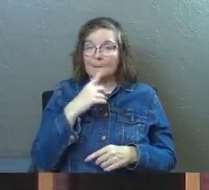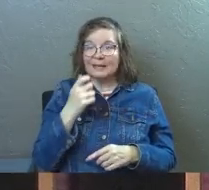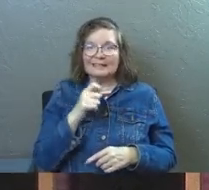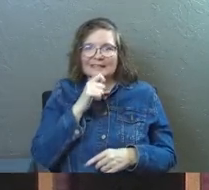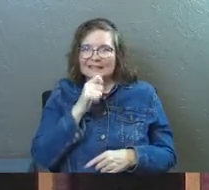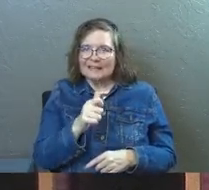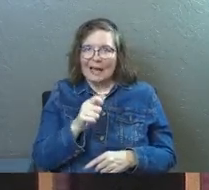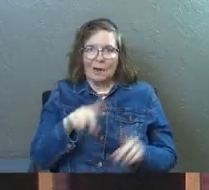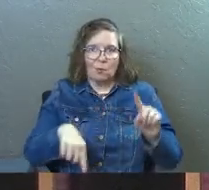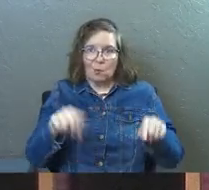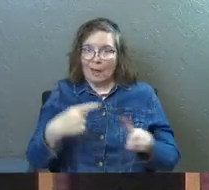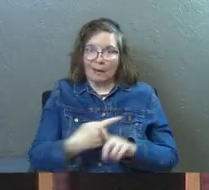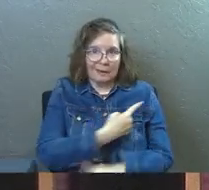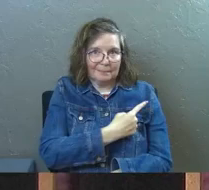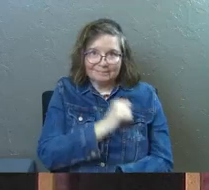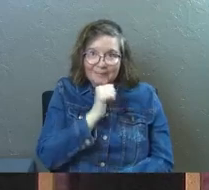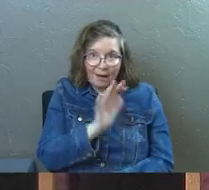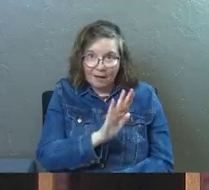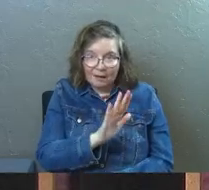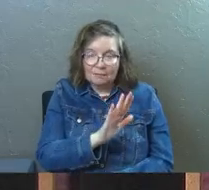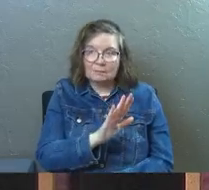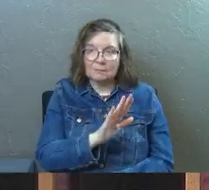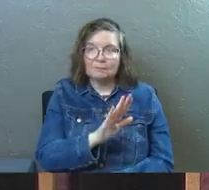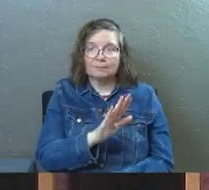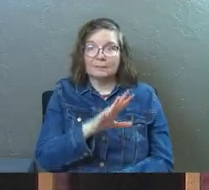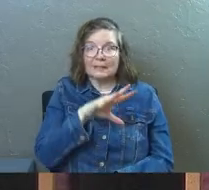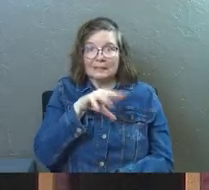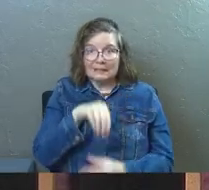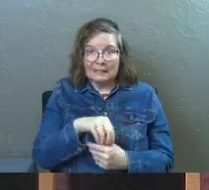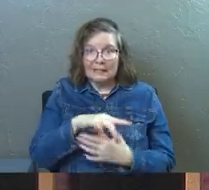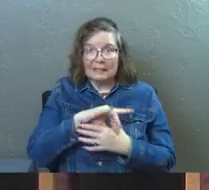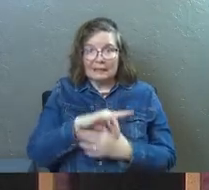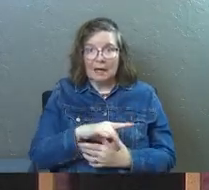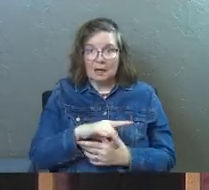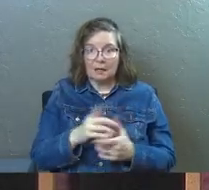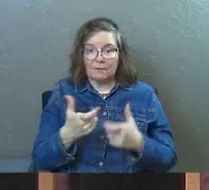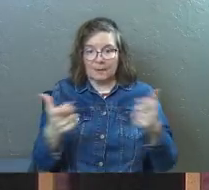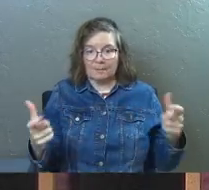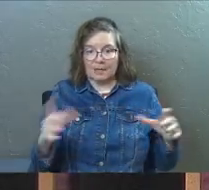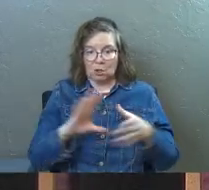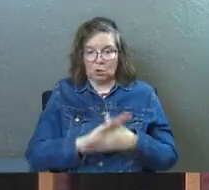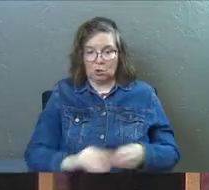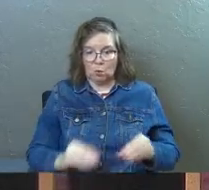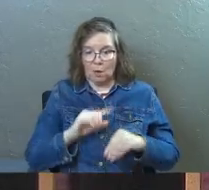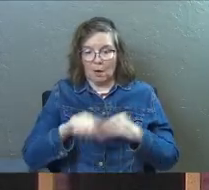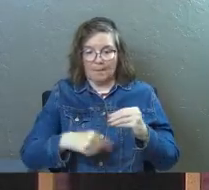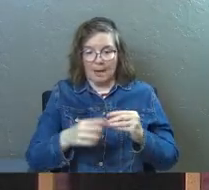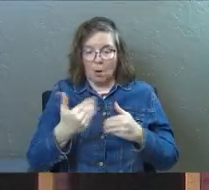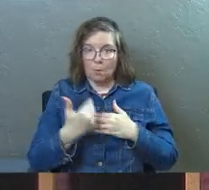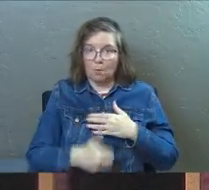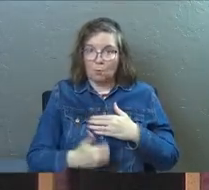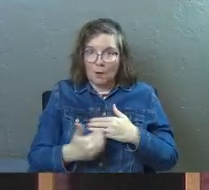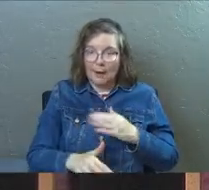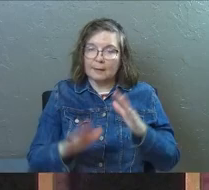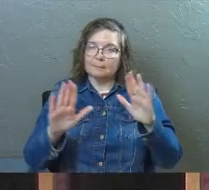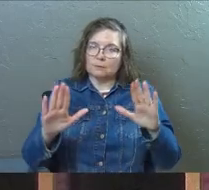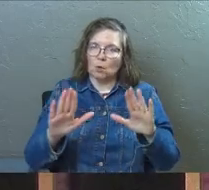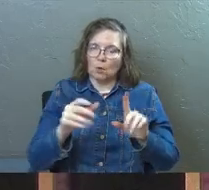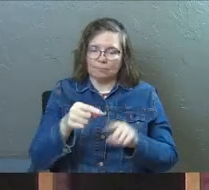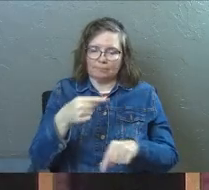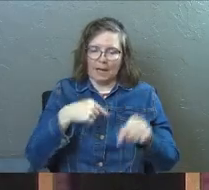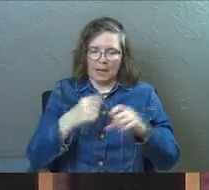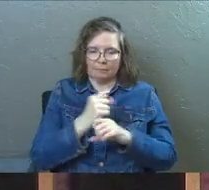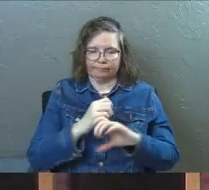because it's not random. Okay. It's, it's, it's in context of a greater story about bread. So here's the situation.